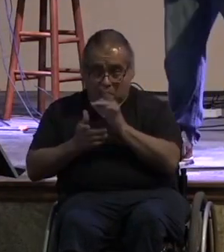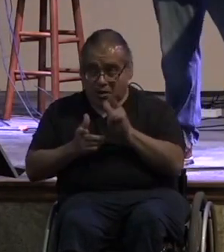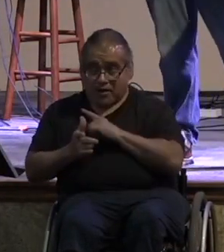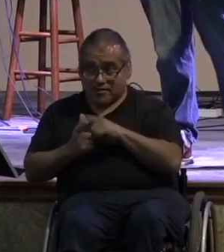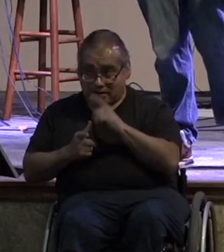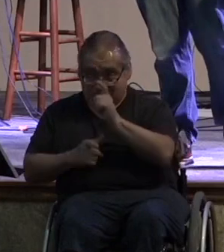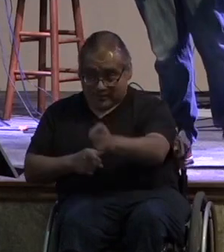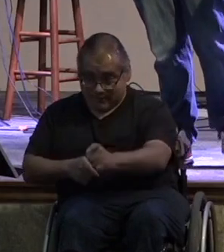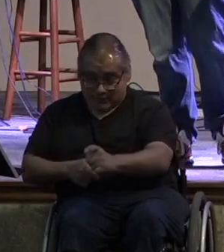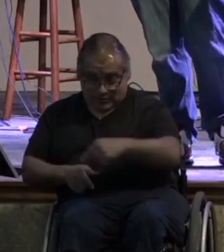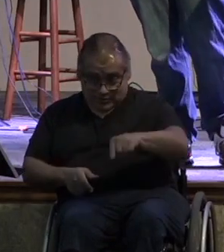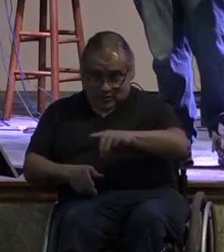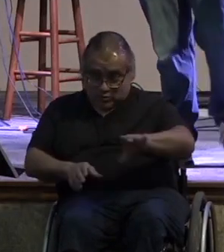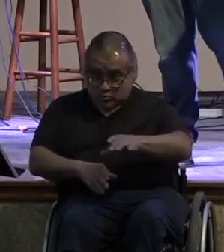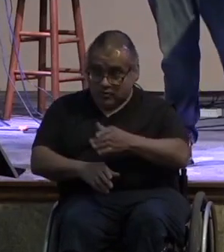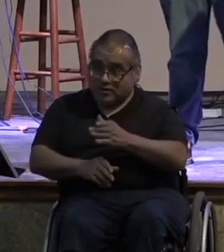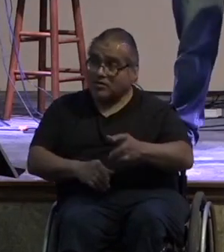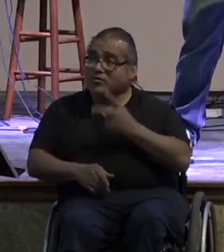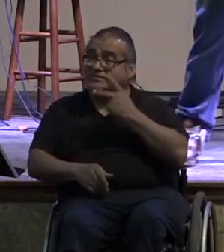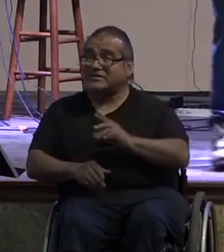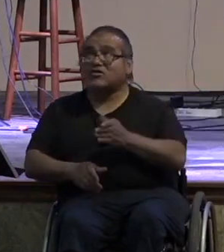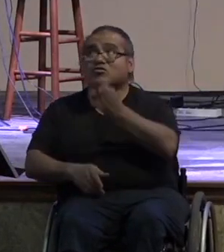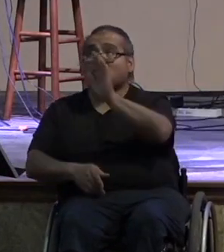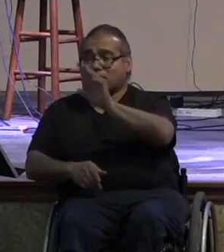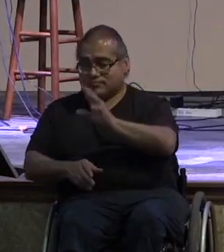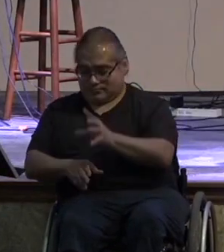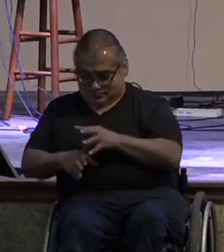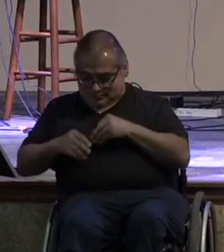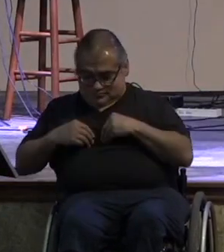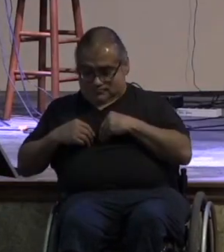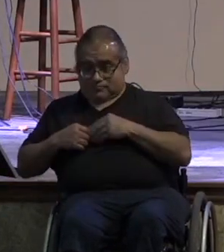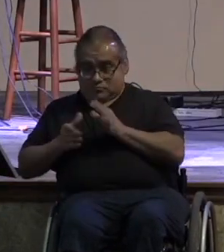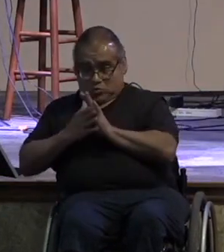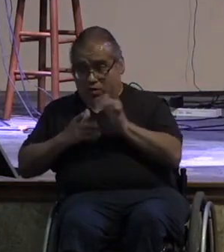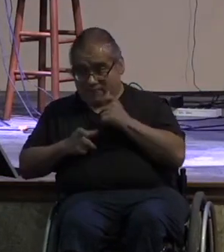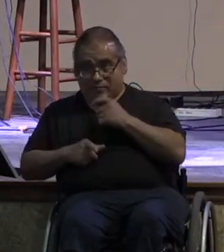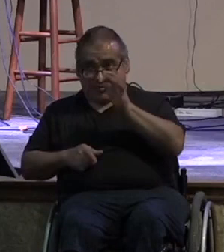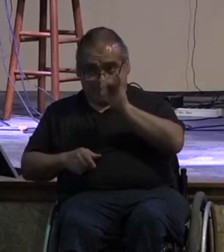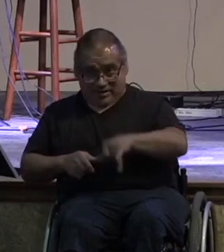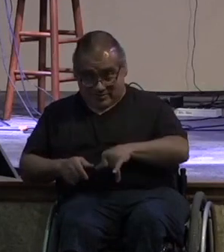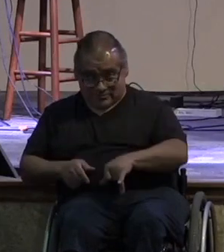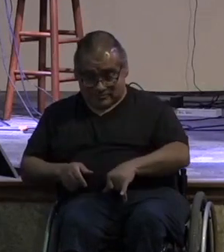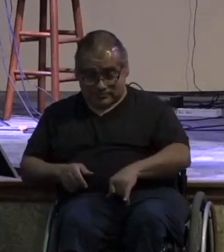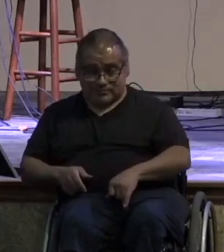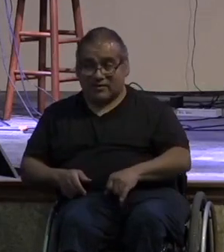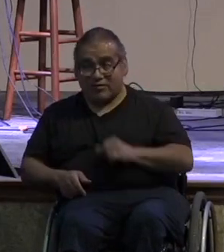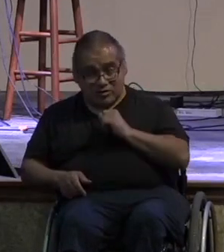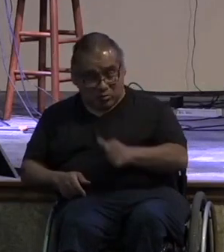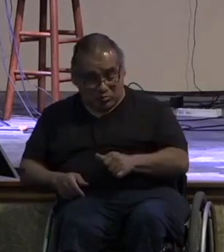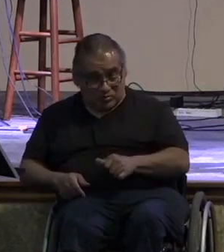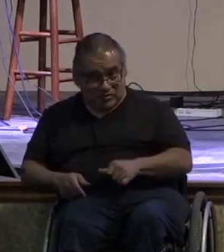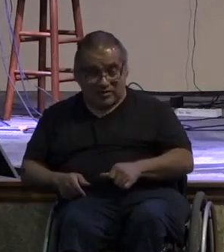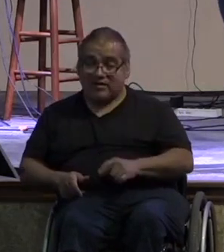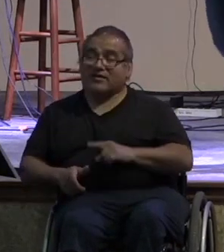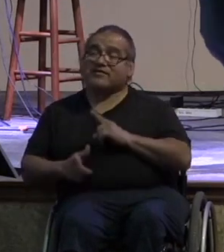and the church does things do i see god being glorified in that and if i don't if i don't see god being glorified and and